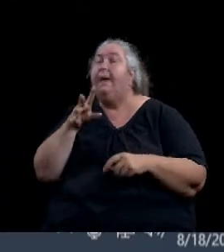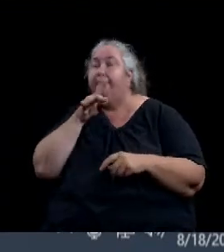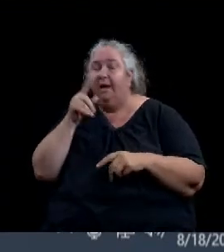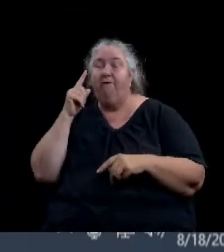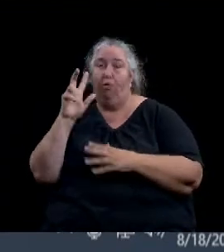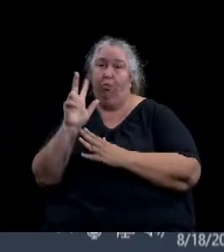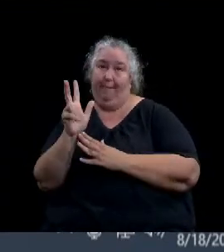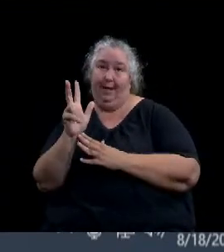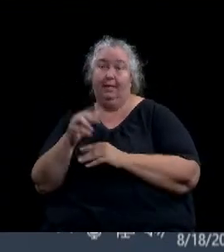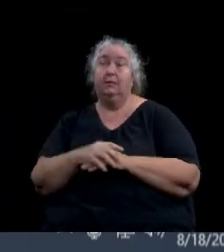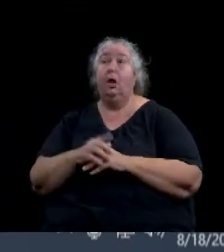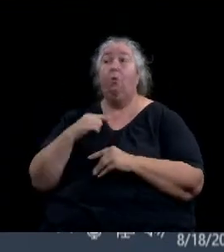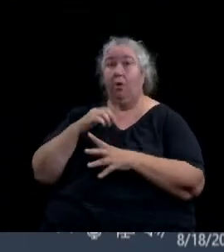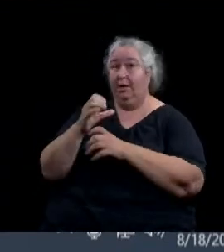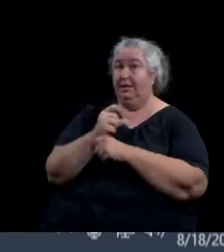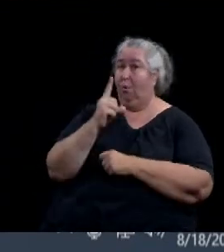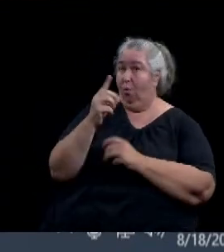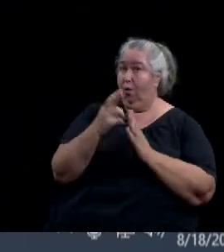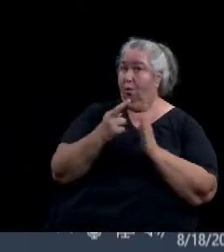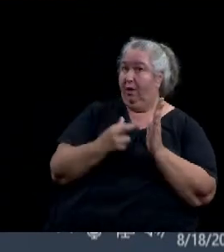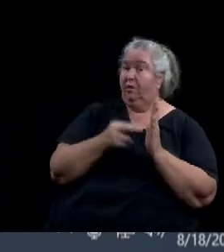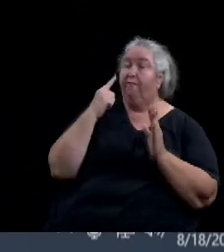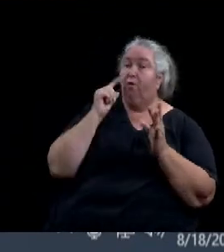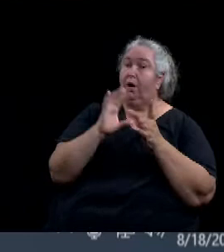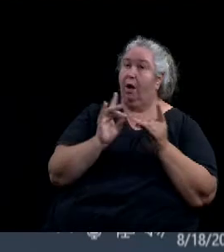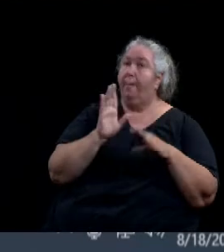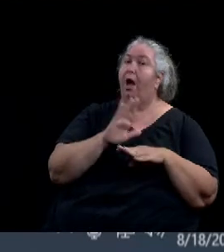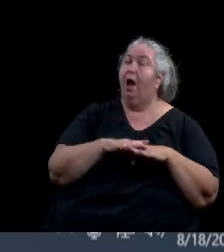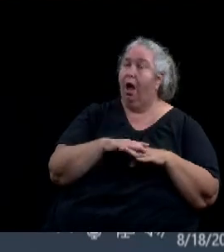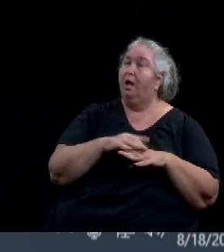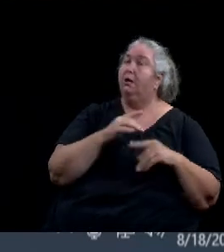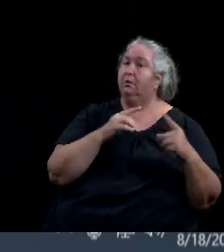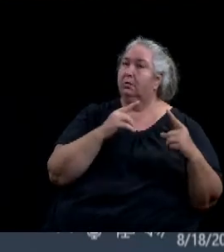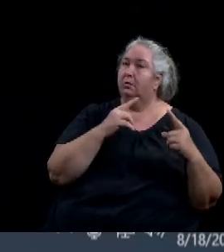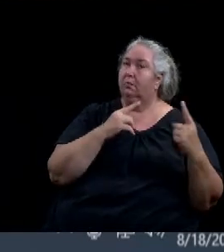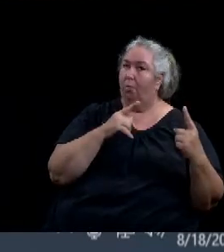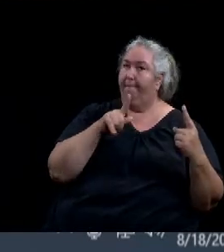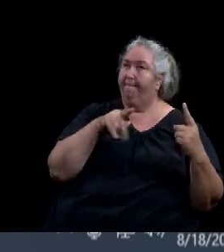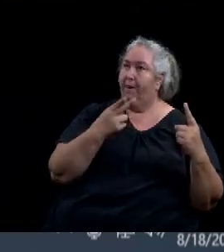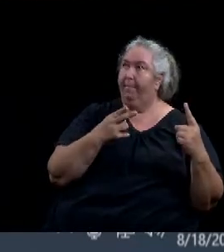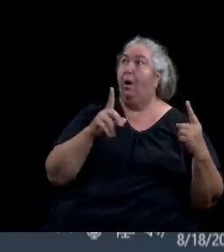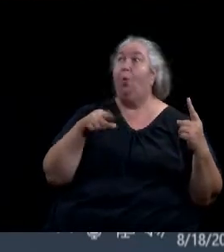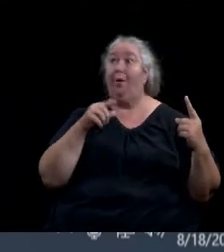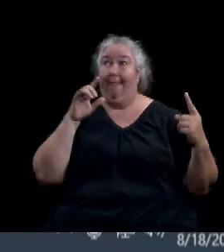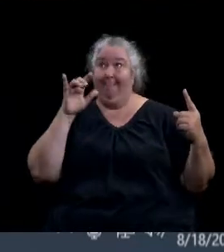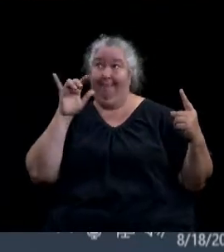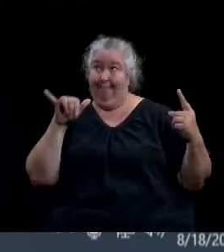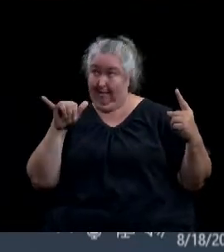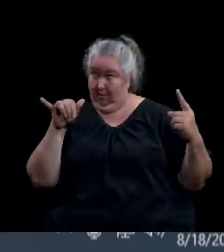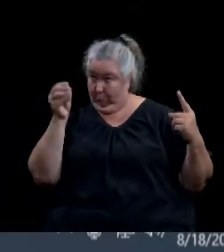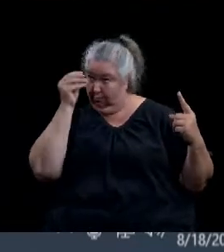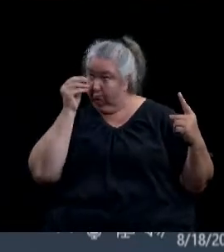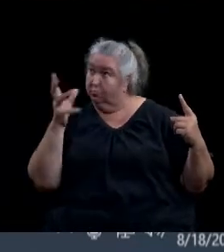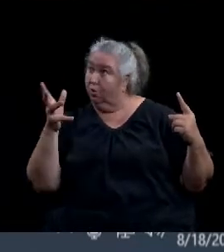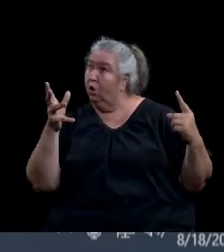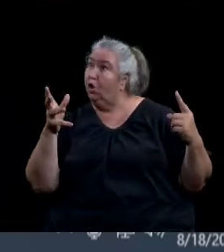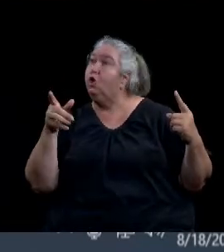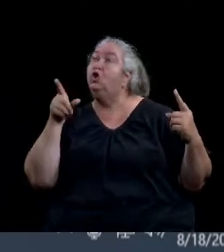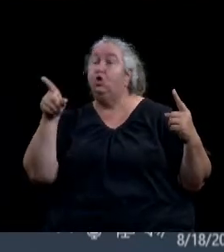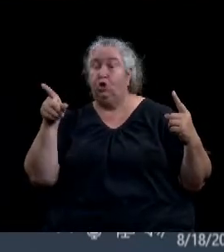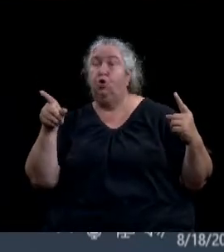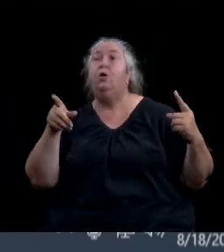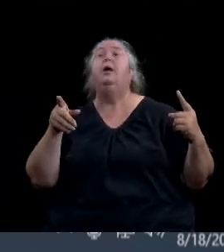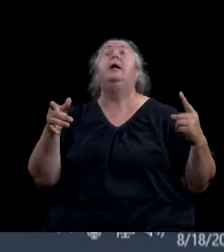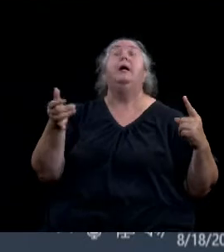comments on a public hearing. When the registered speaker is acknowledged, he or she must limit his or her comments to three minutes. For any